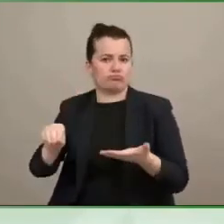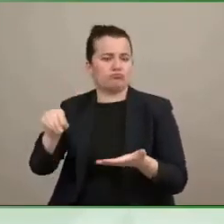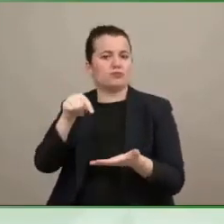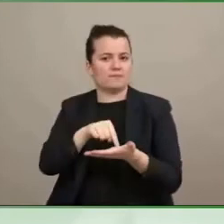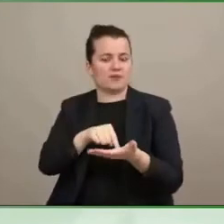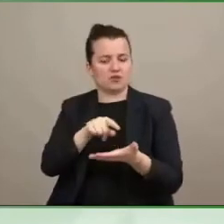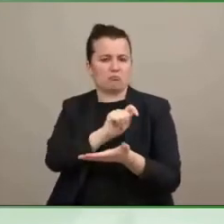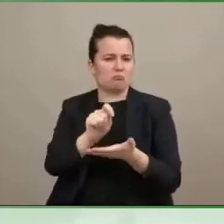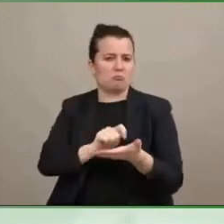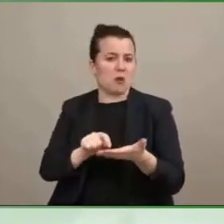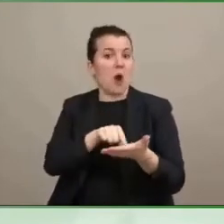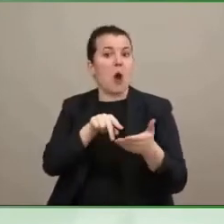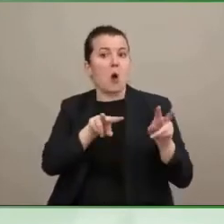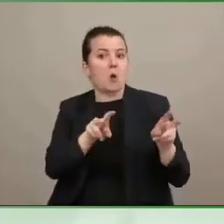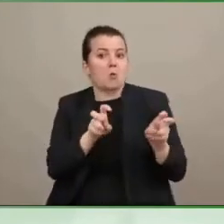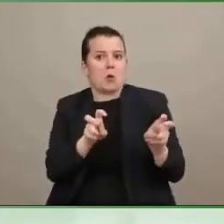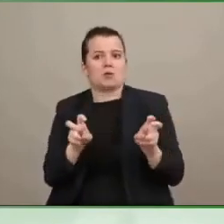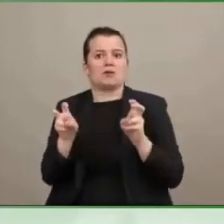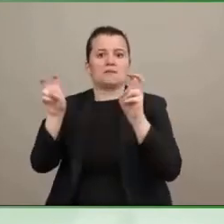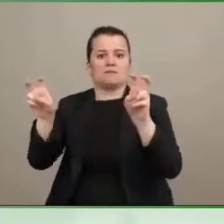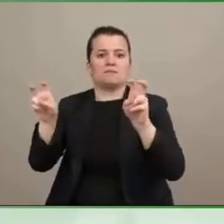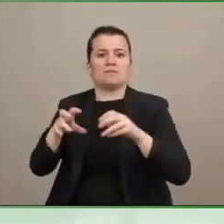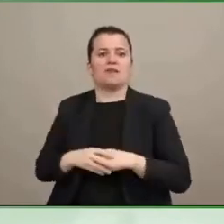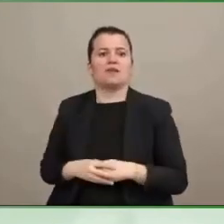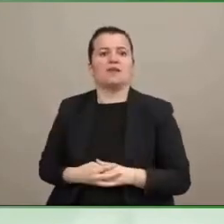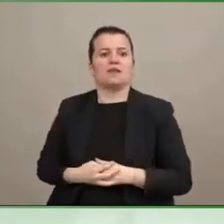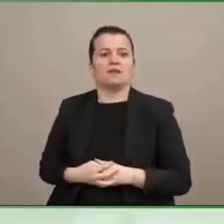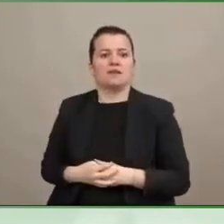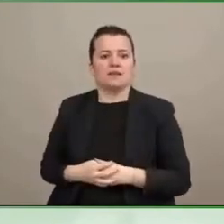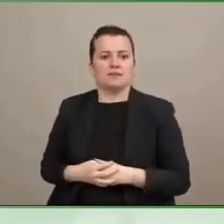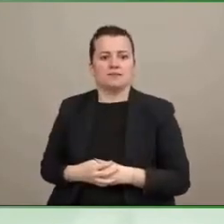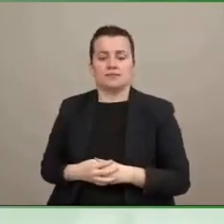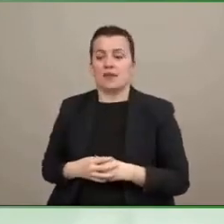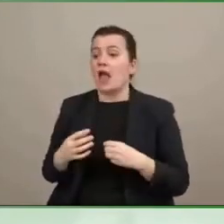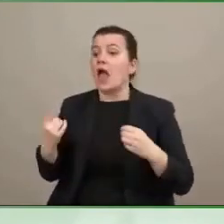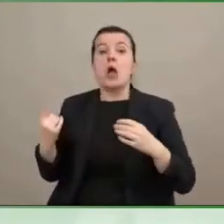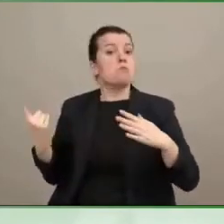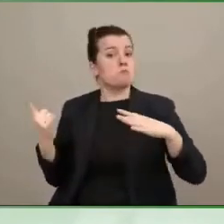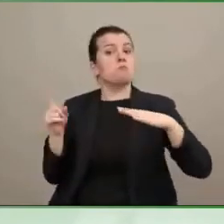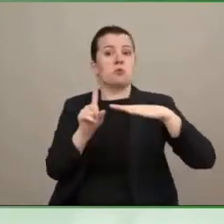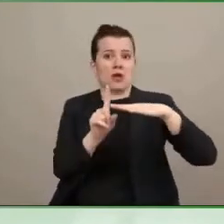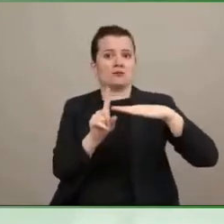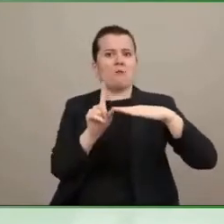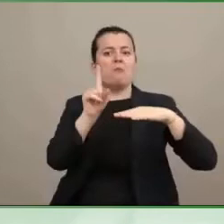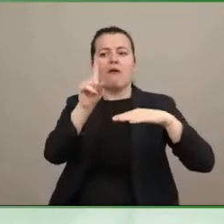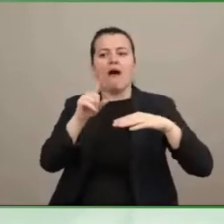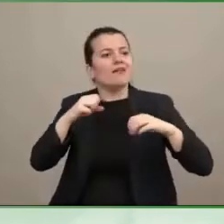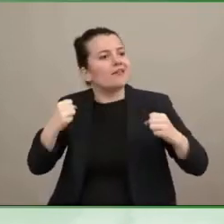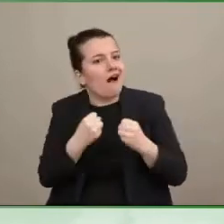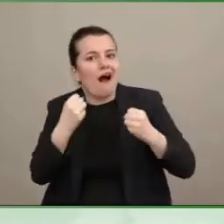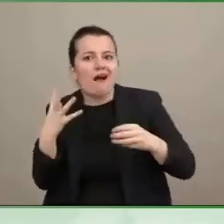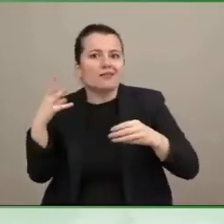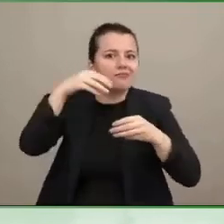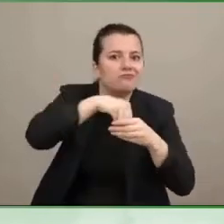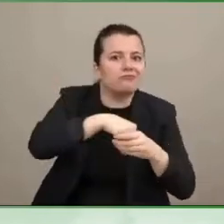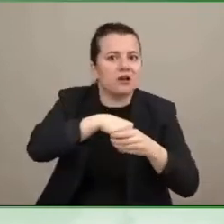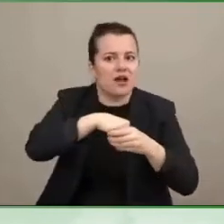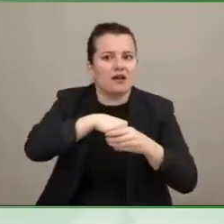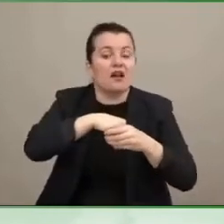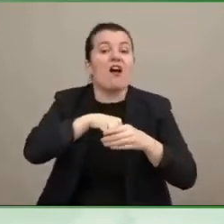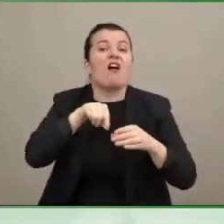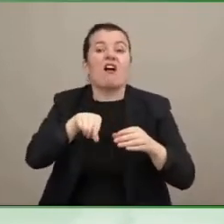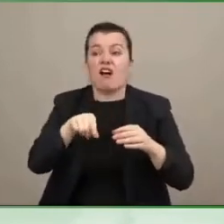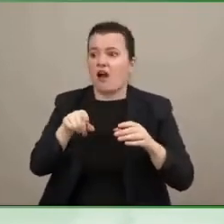Australian report. says presence without participation can be more isolating than no presence at all.